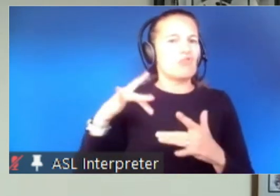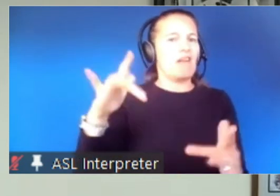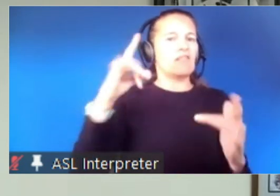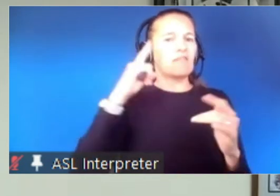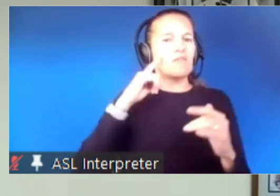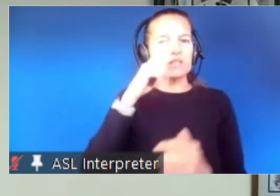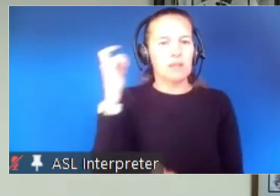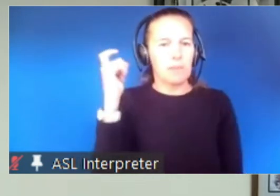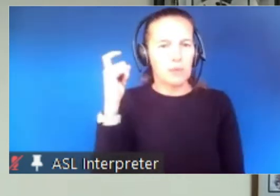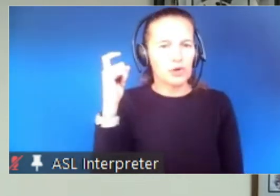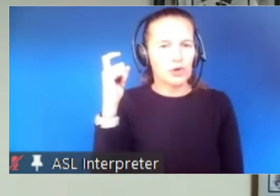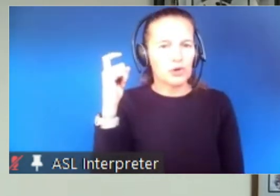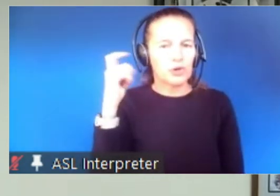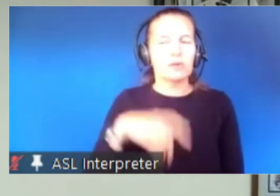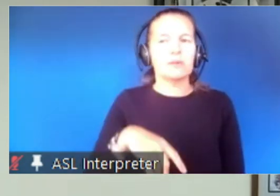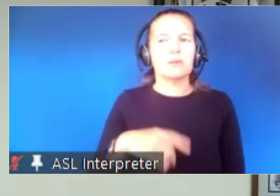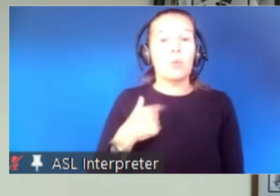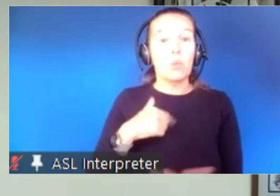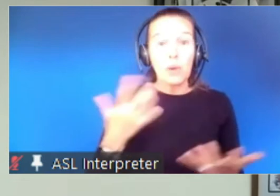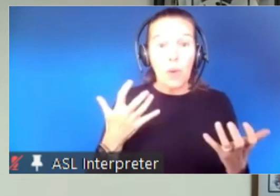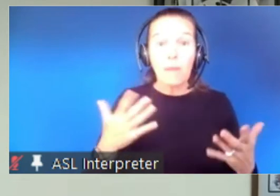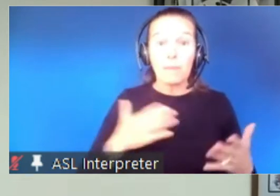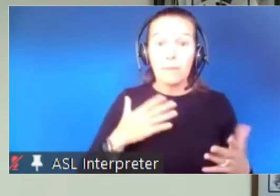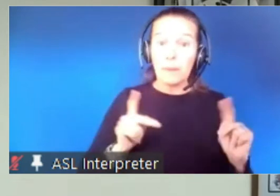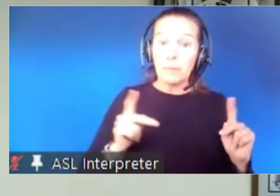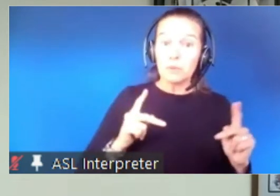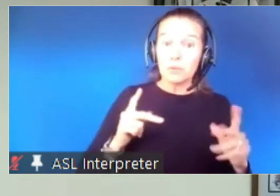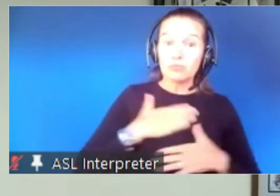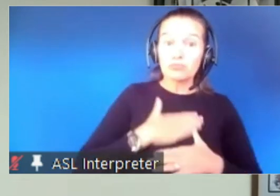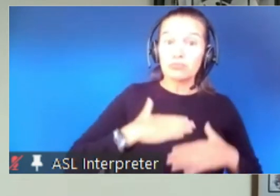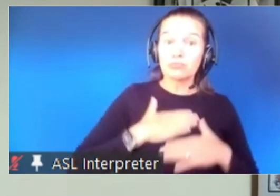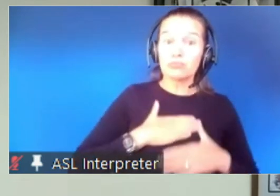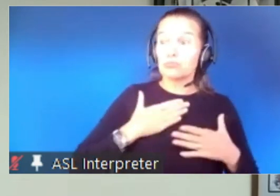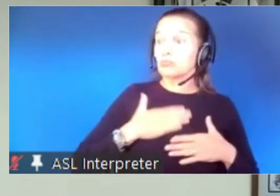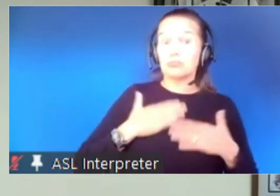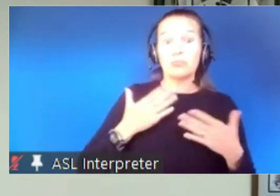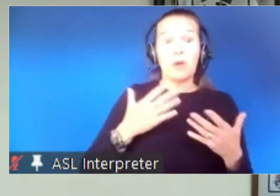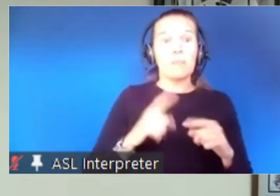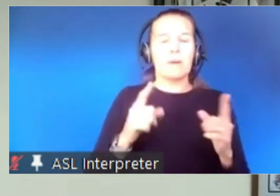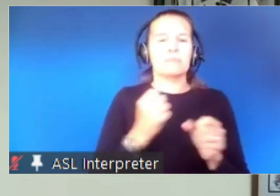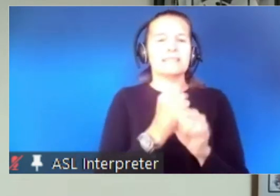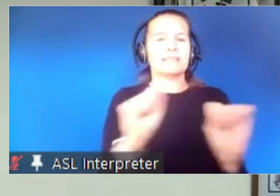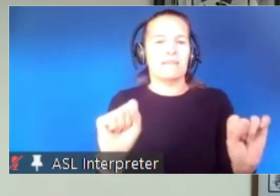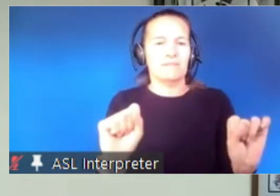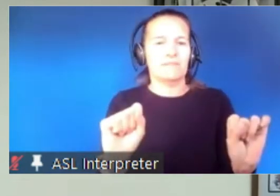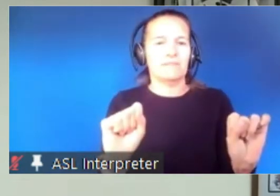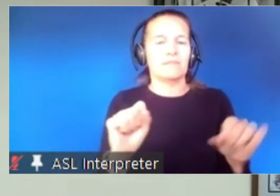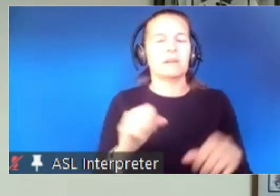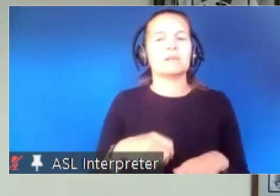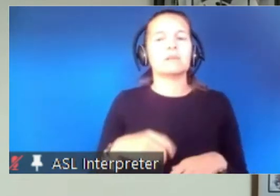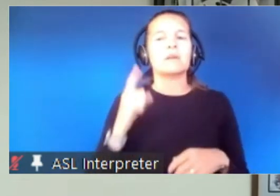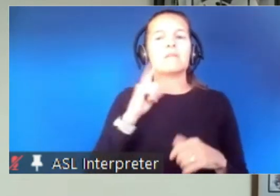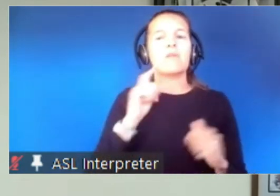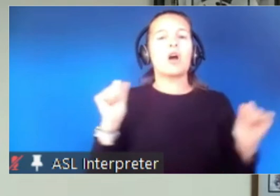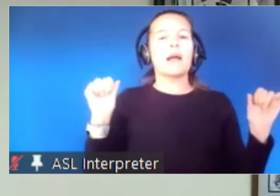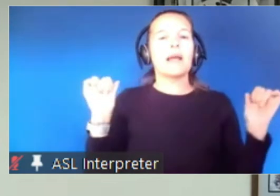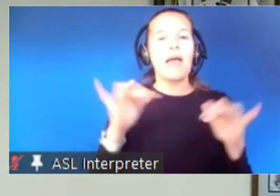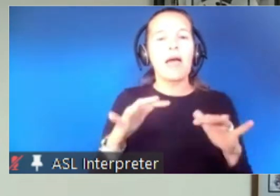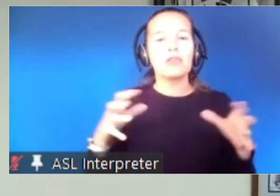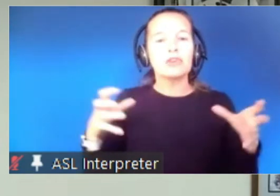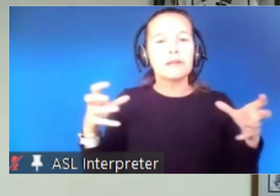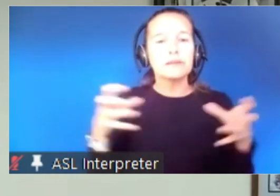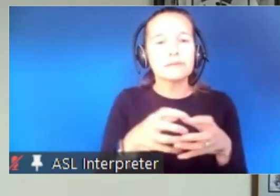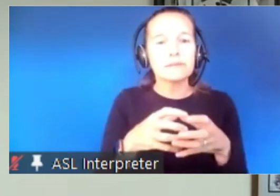we want people to be happy but also be safe so for gatherings and parties keep them brief and outside if